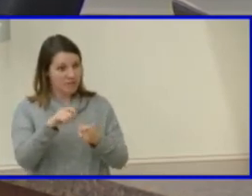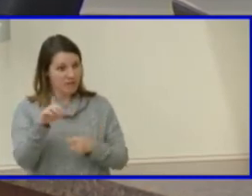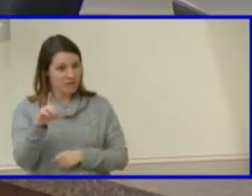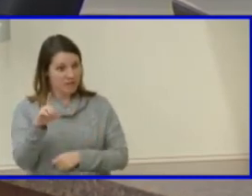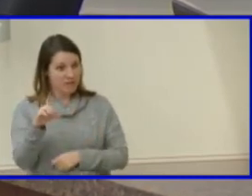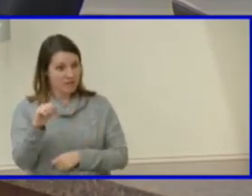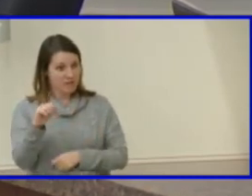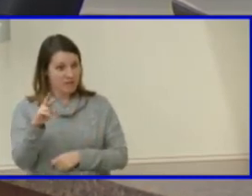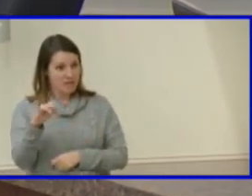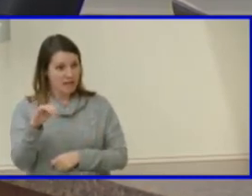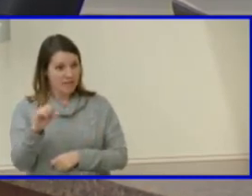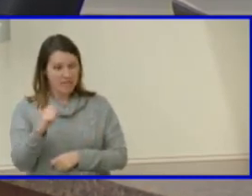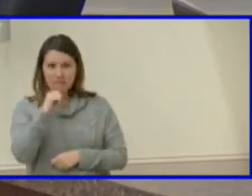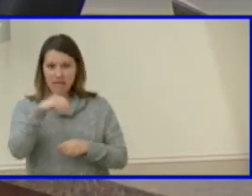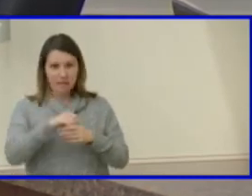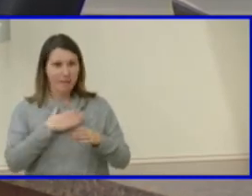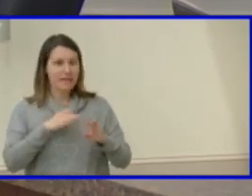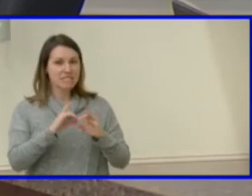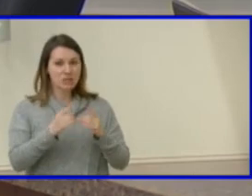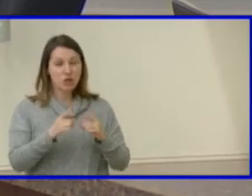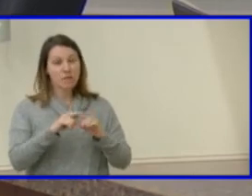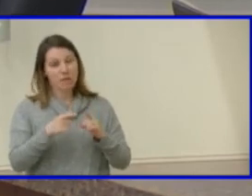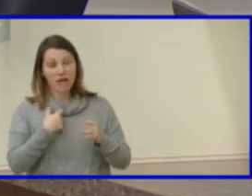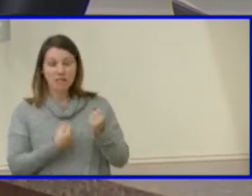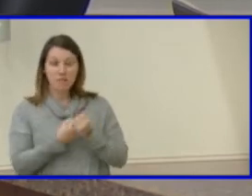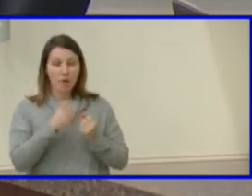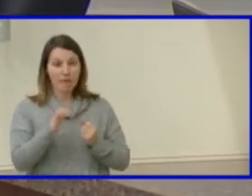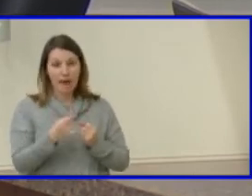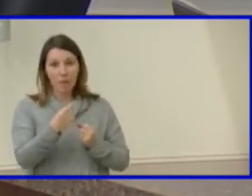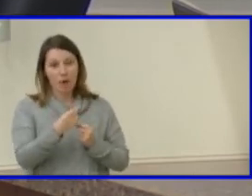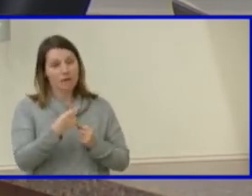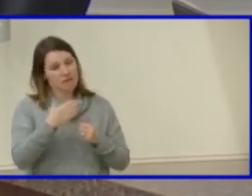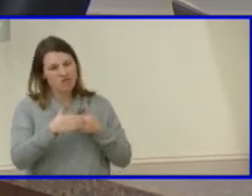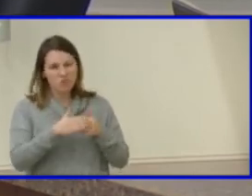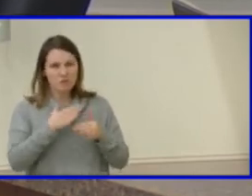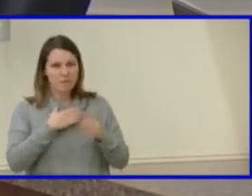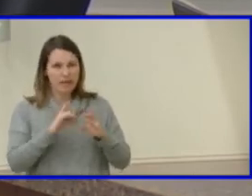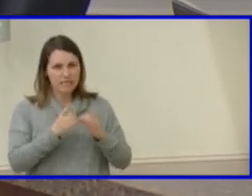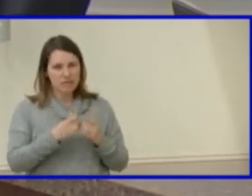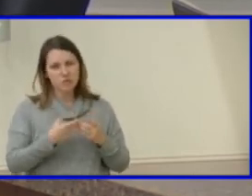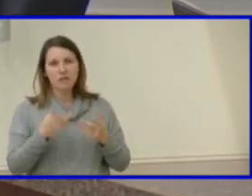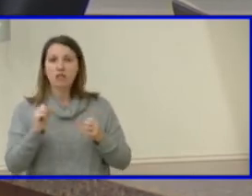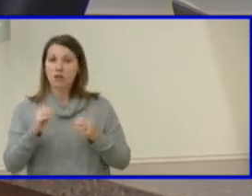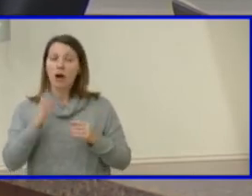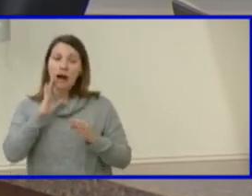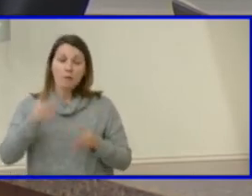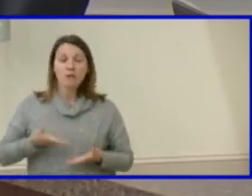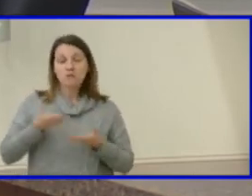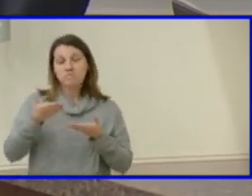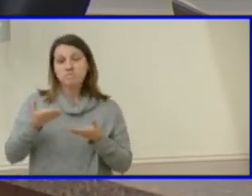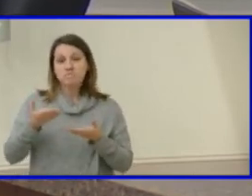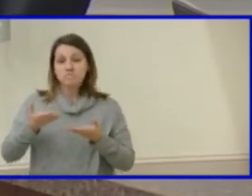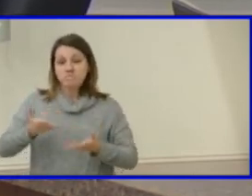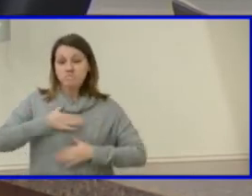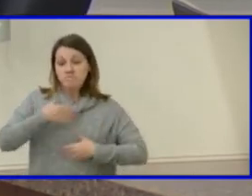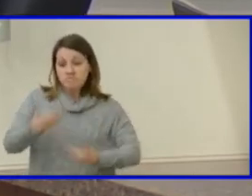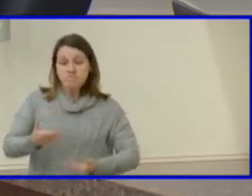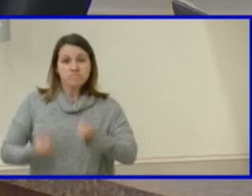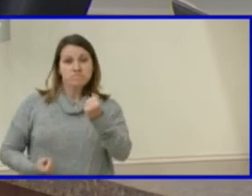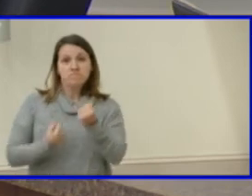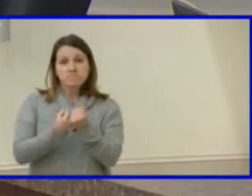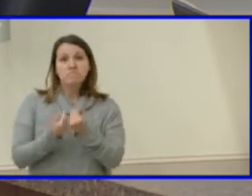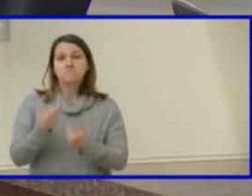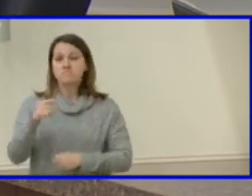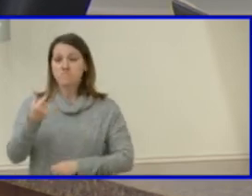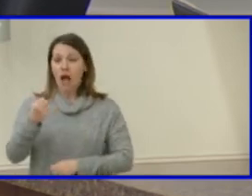to that rebuild as well so but i can support moving miss um ogburn's suggestion uh of the addition